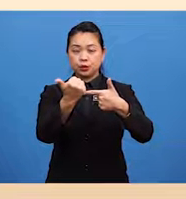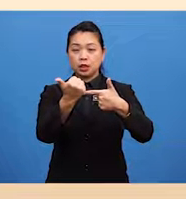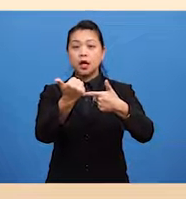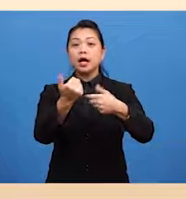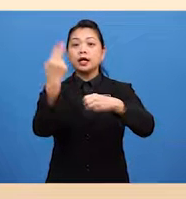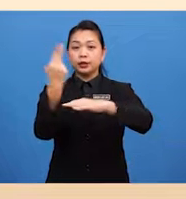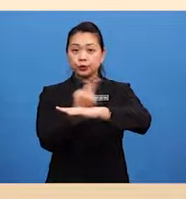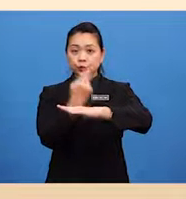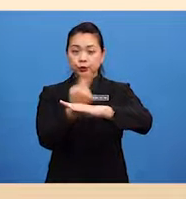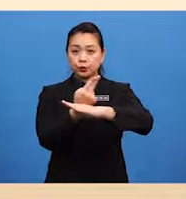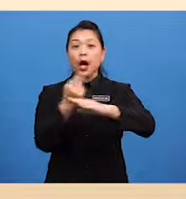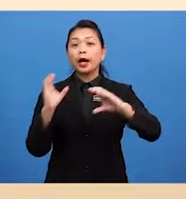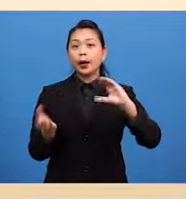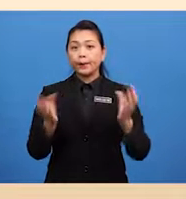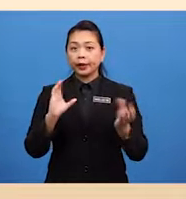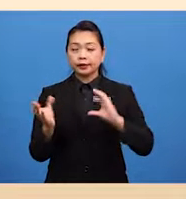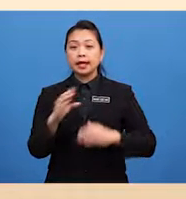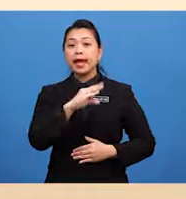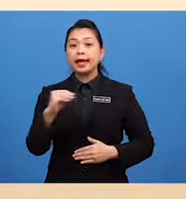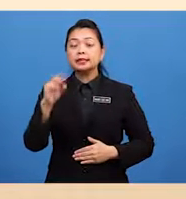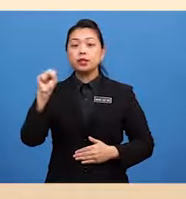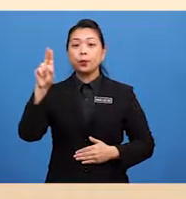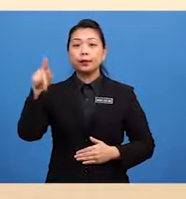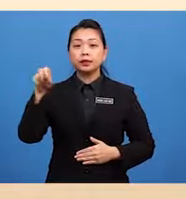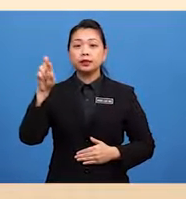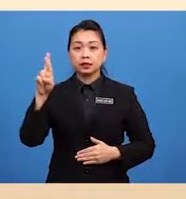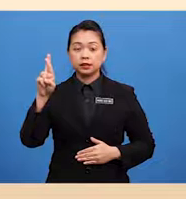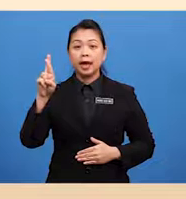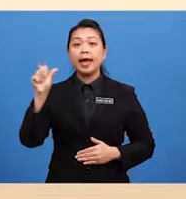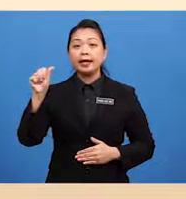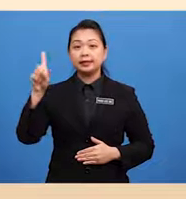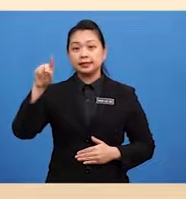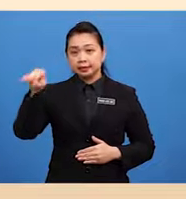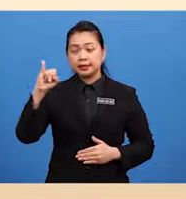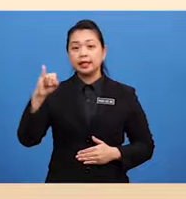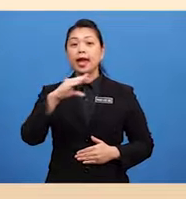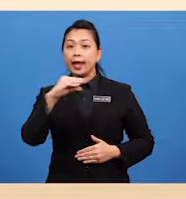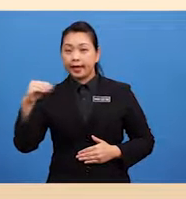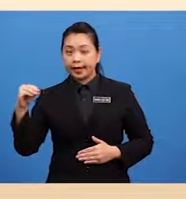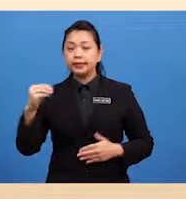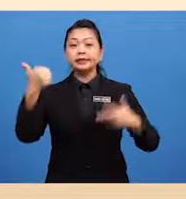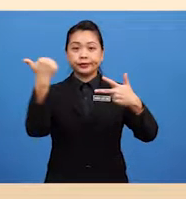comparative and superlative adjective 3.